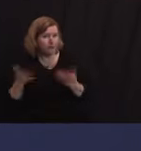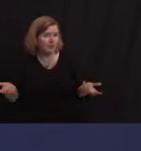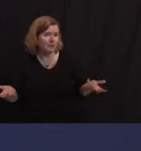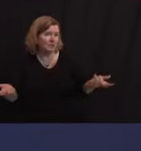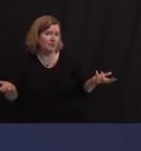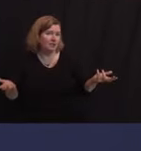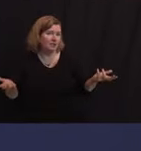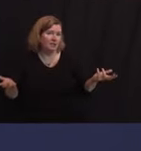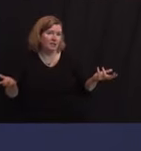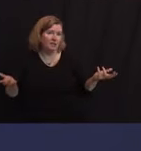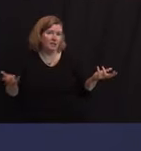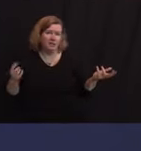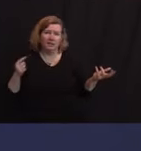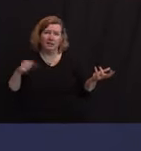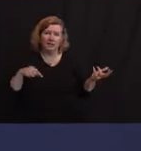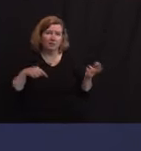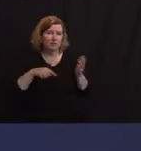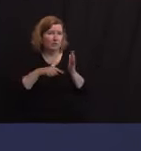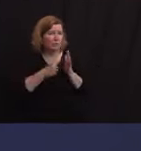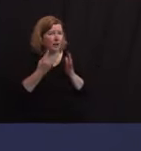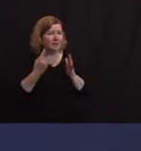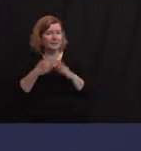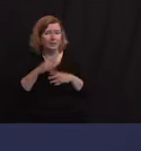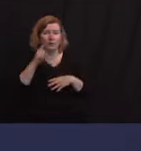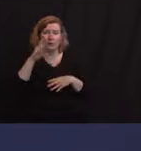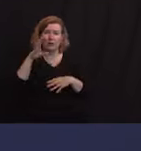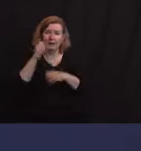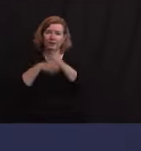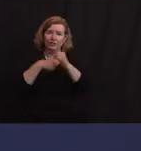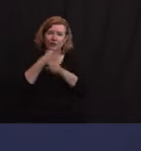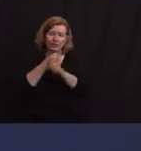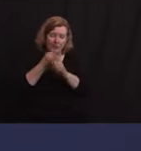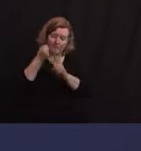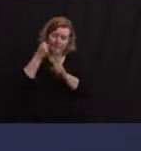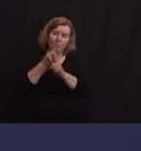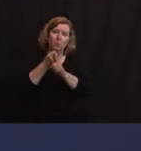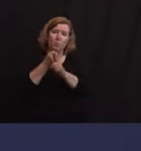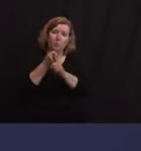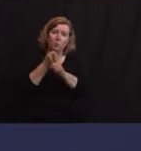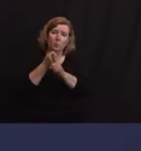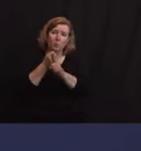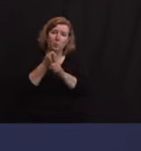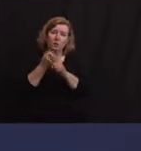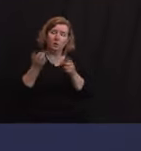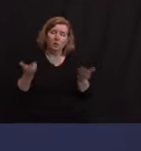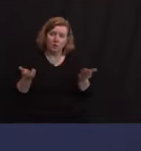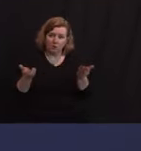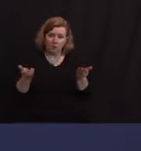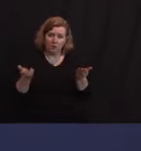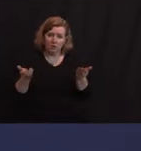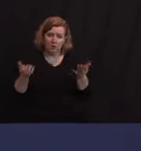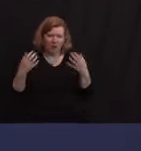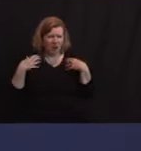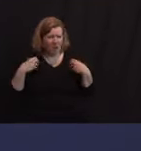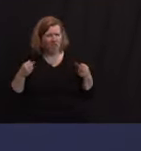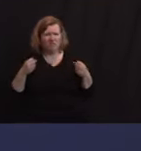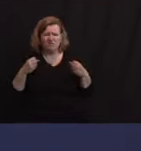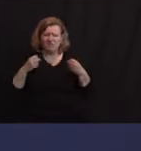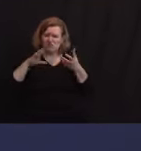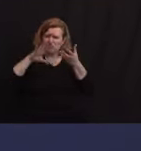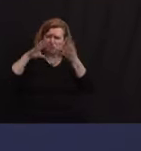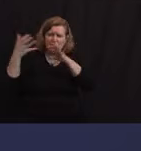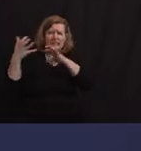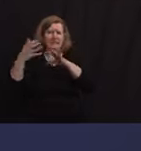once-in-a-century at least, if not bigger than that, whatever that would be, a health crisis and pandemic,